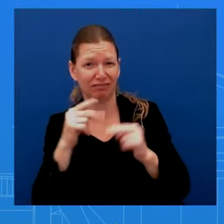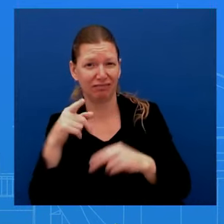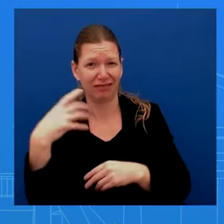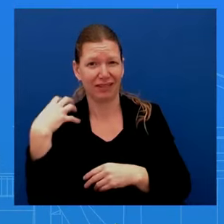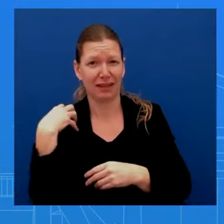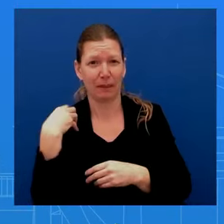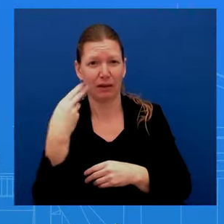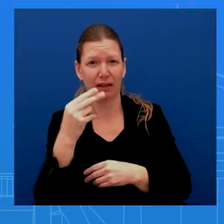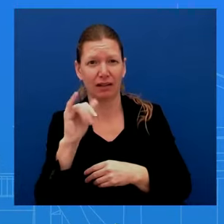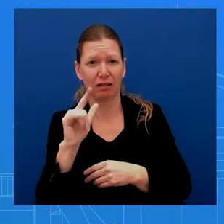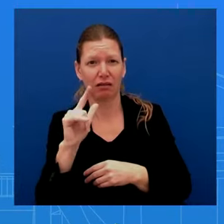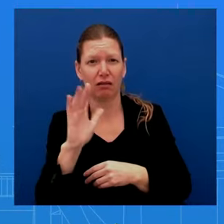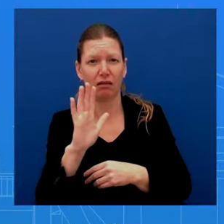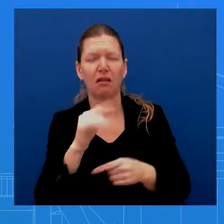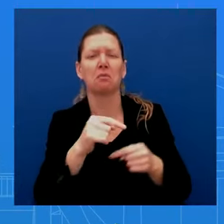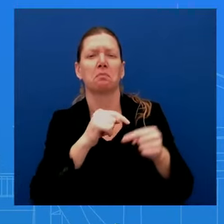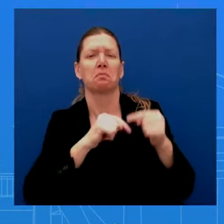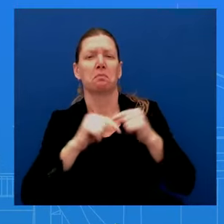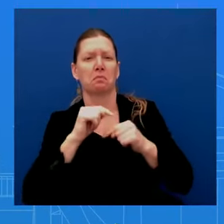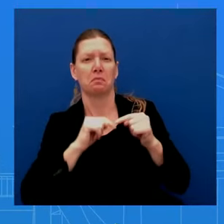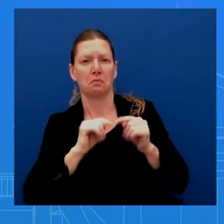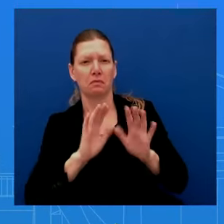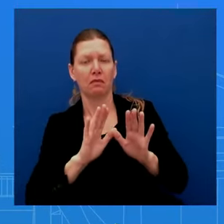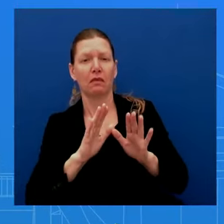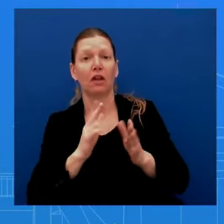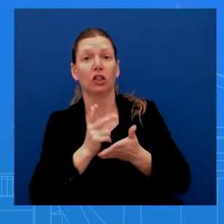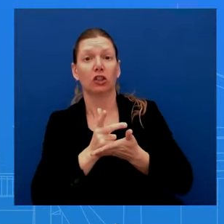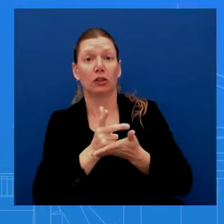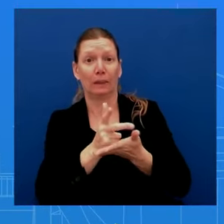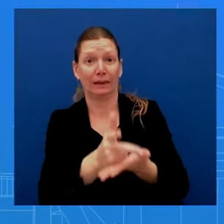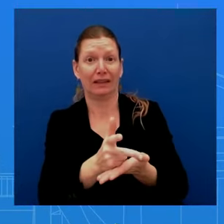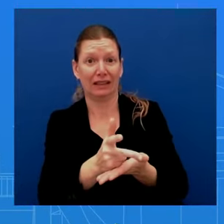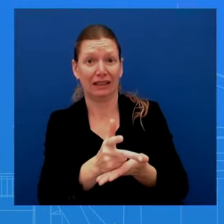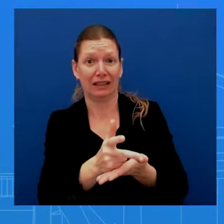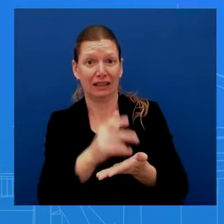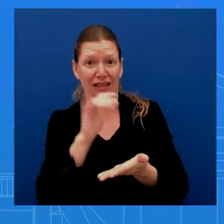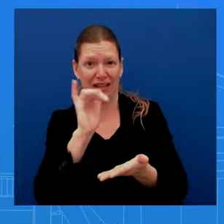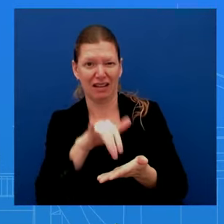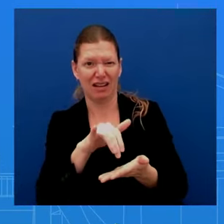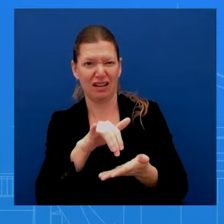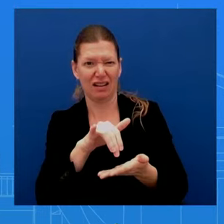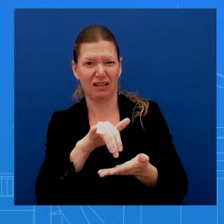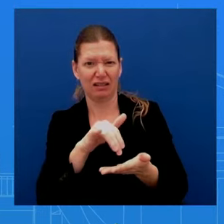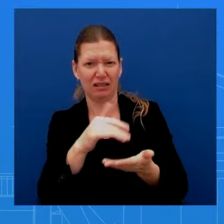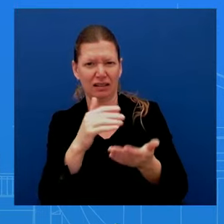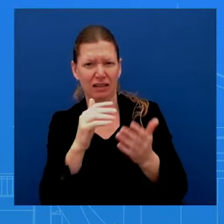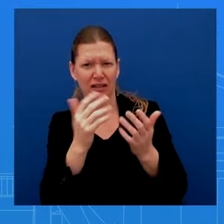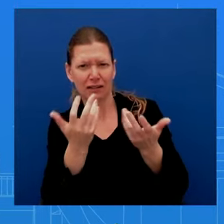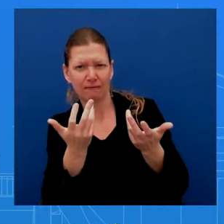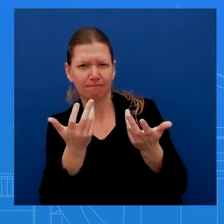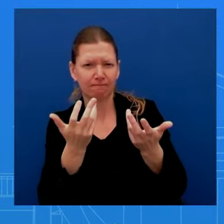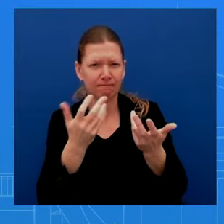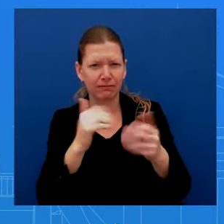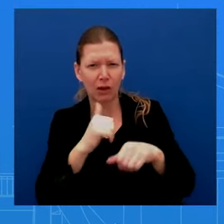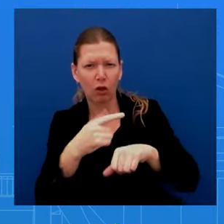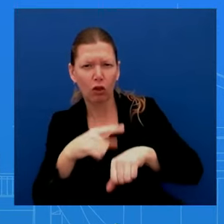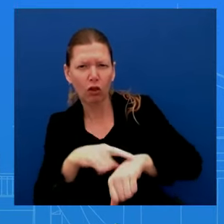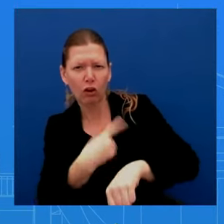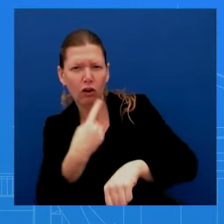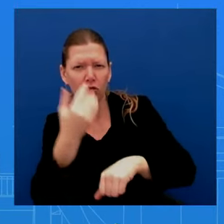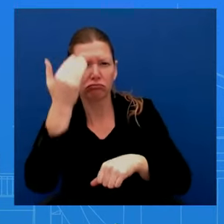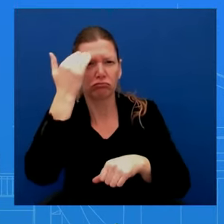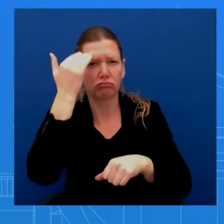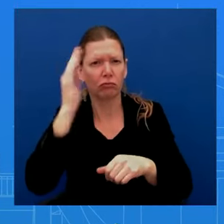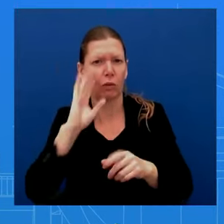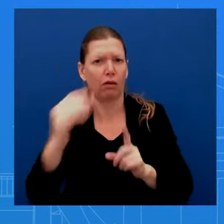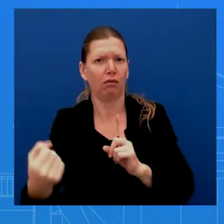indicators that we should be looking at to see if there's an impact from what's going on in the Red Sea on the U.S. economy? Ms. So, of course,